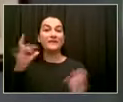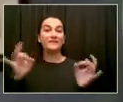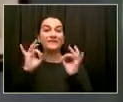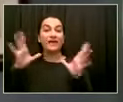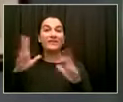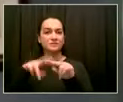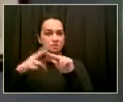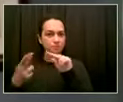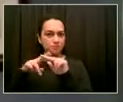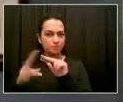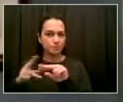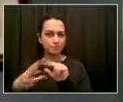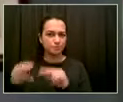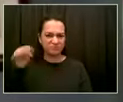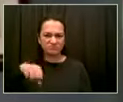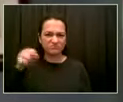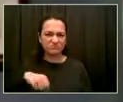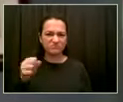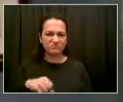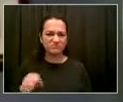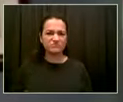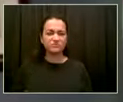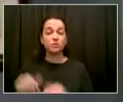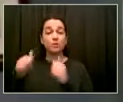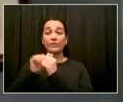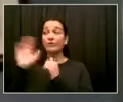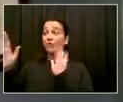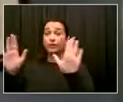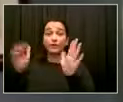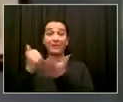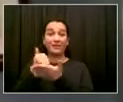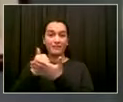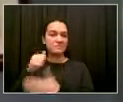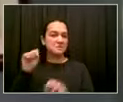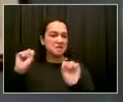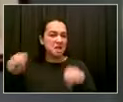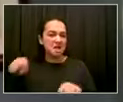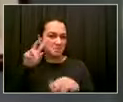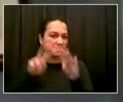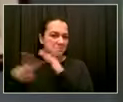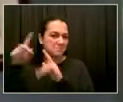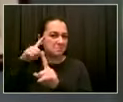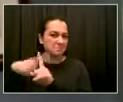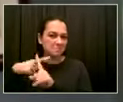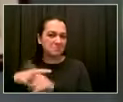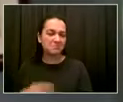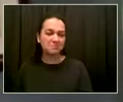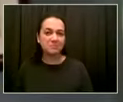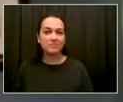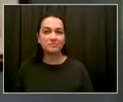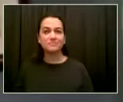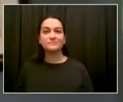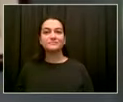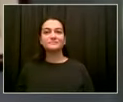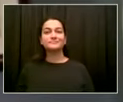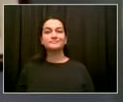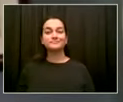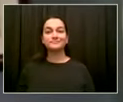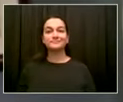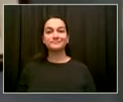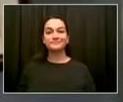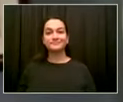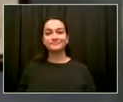employment and social services. Both organizations have done phenomenal work in the Southeast Queens communities,